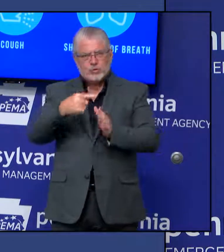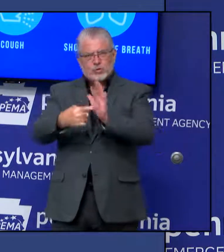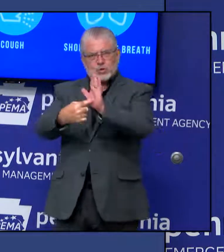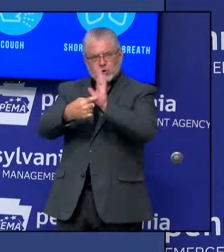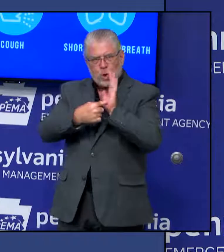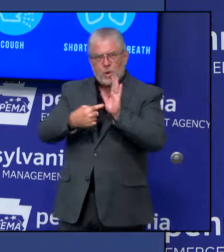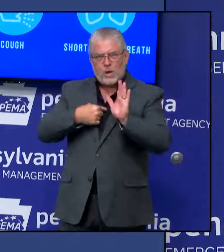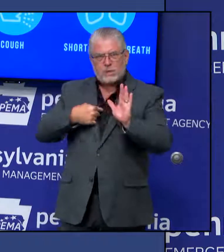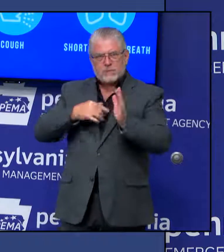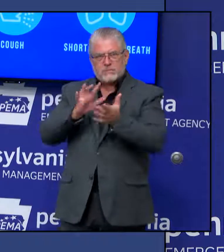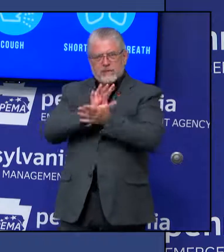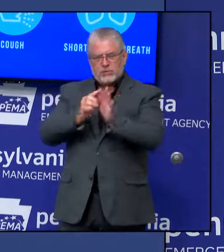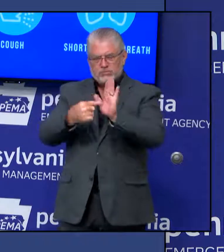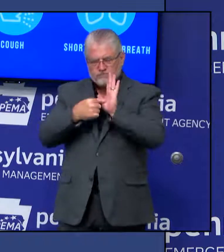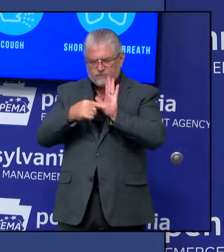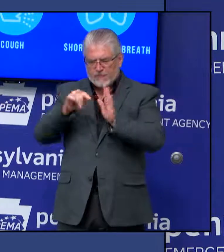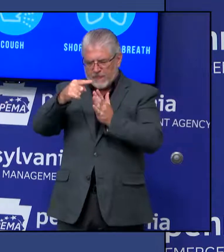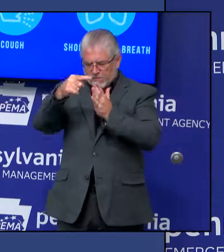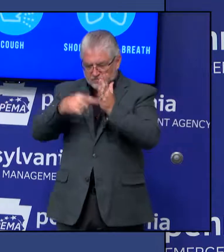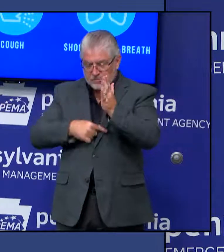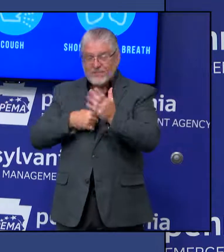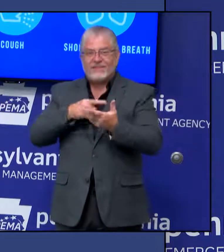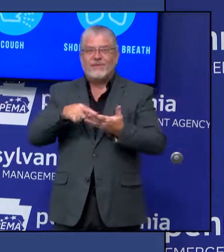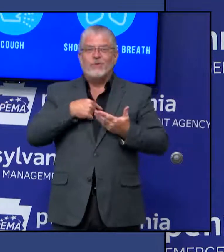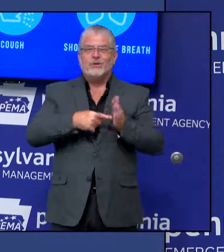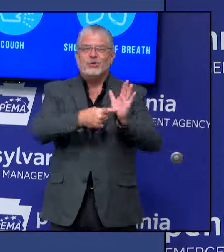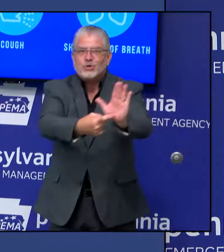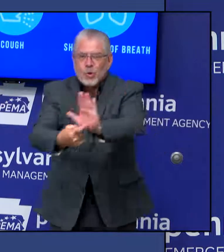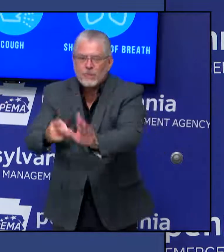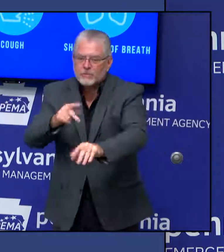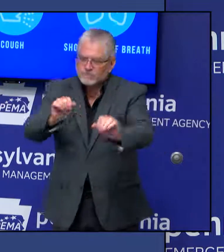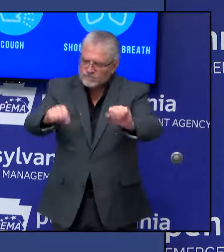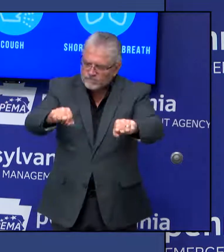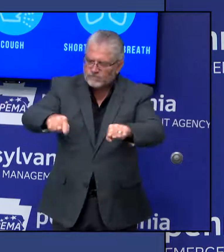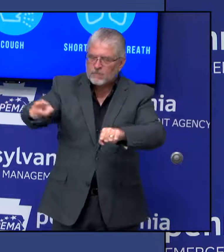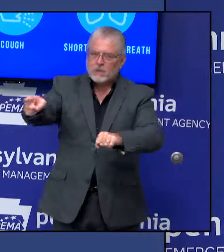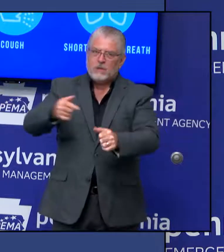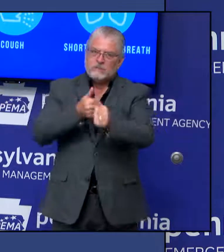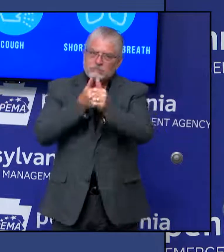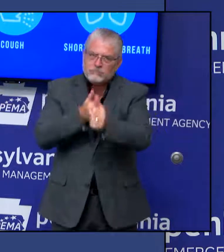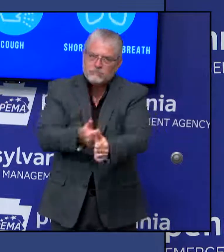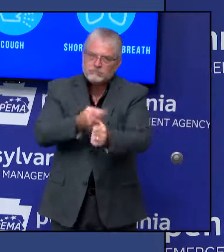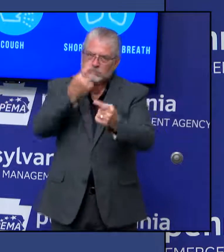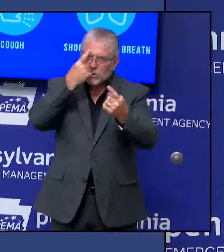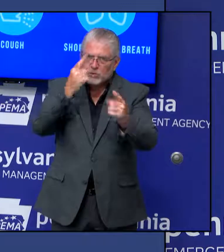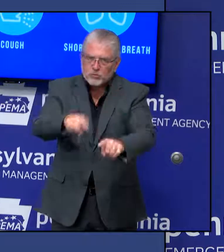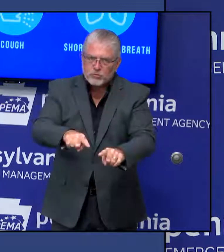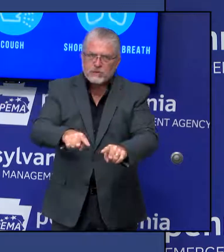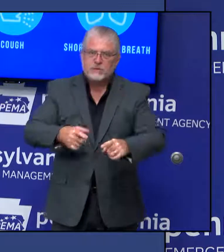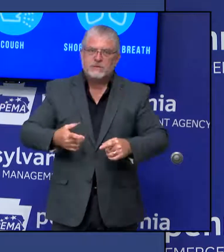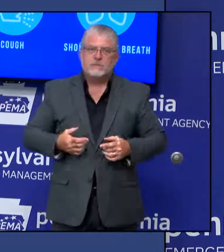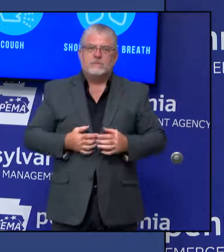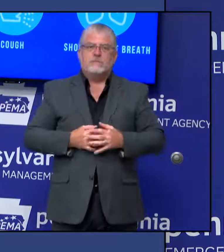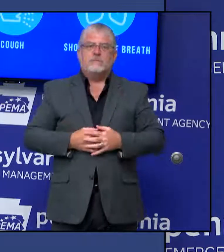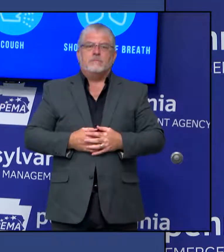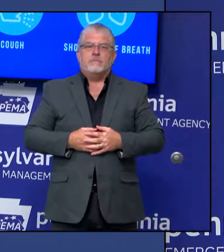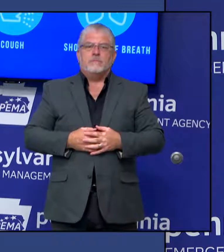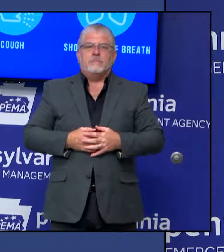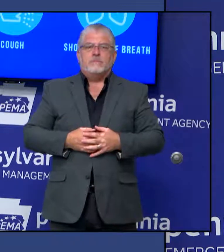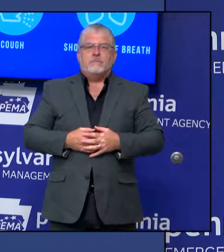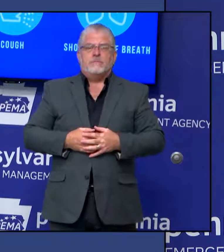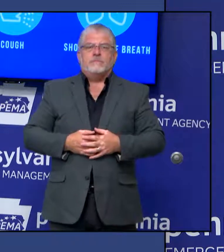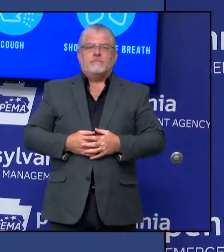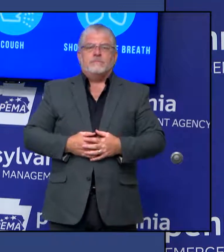customers, that they know what the rules are, they're following the rules, and they have certified that they're going to follow the rules. Yeah? One other thing that the